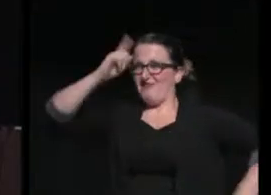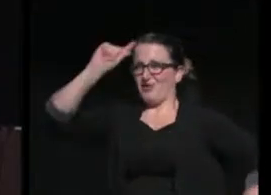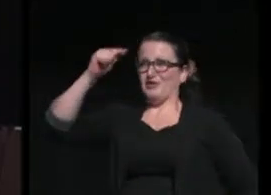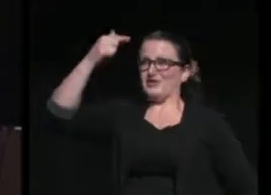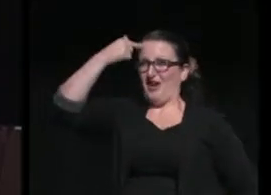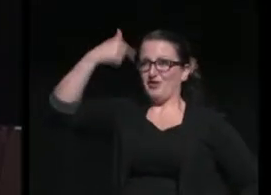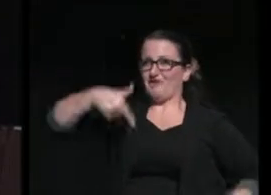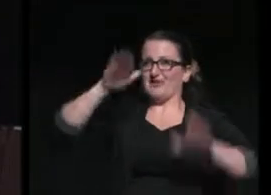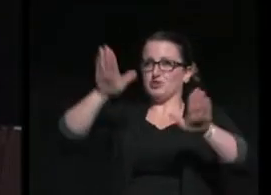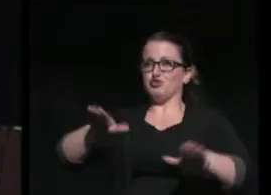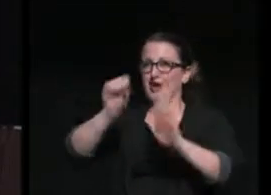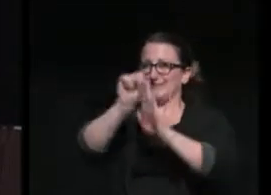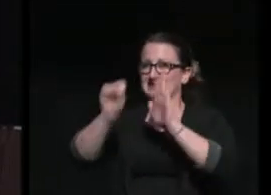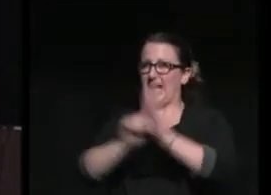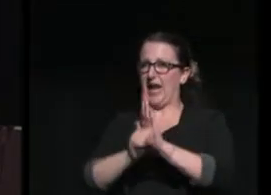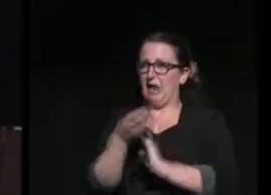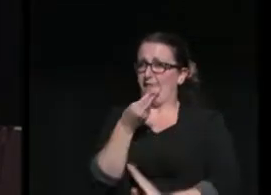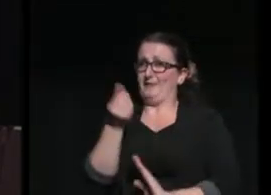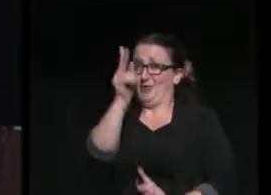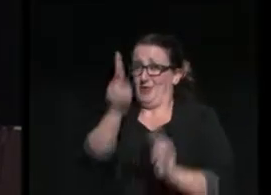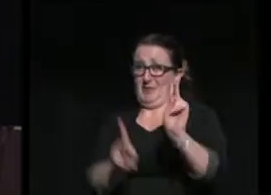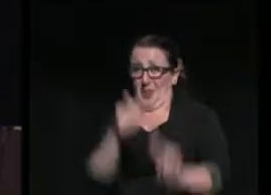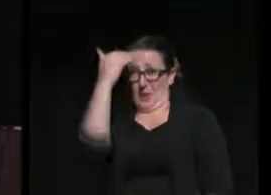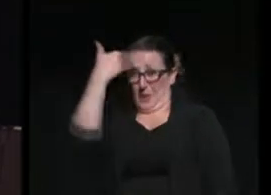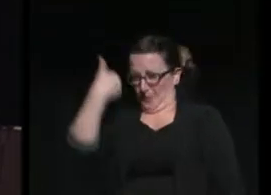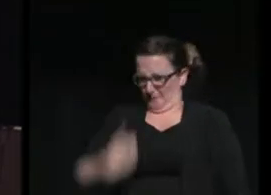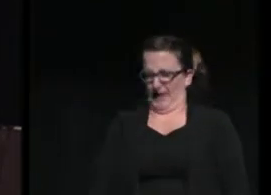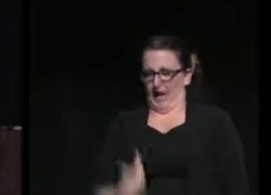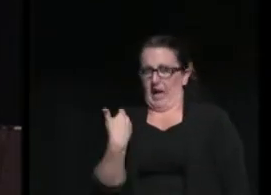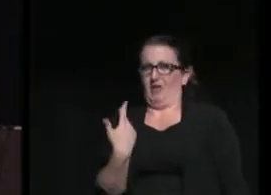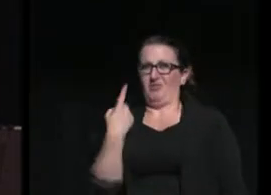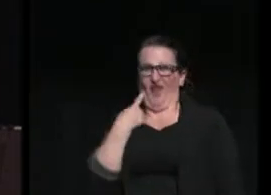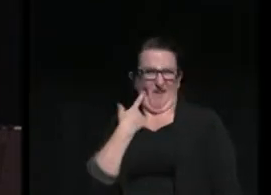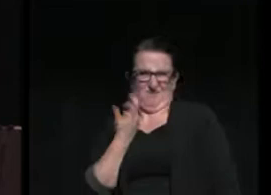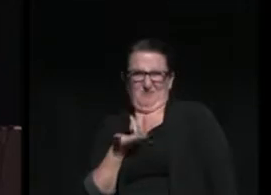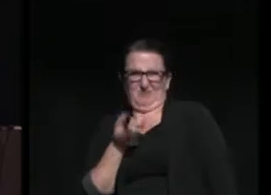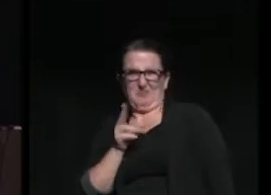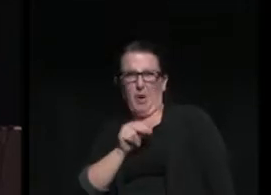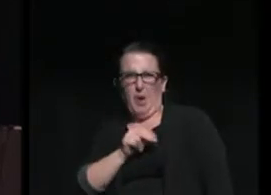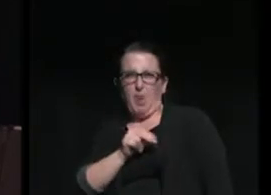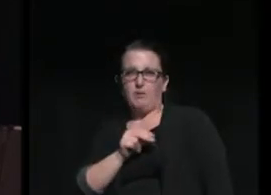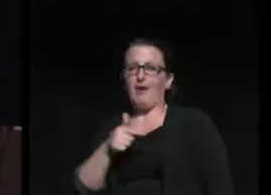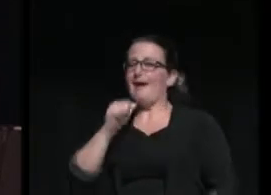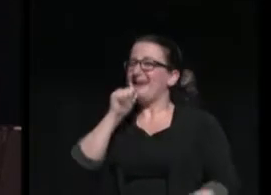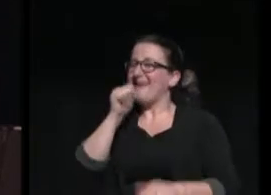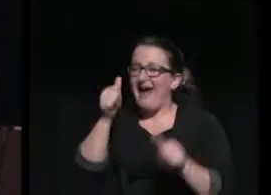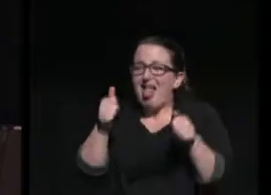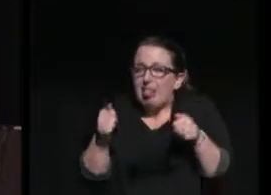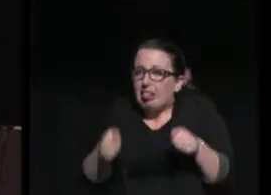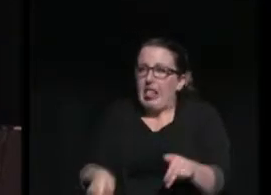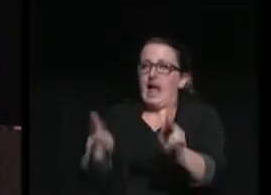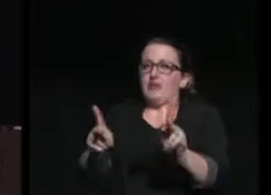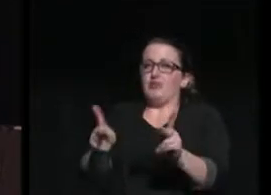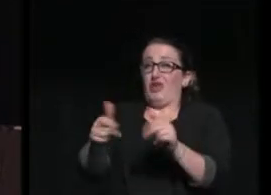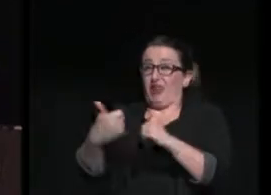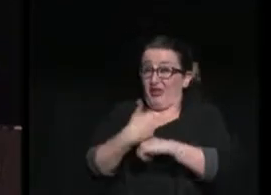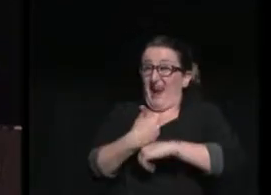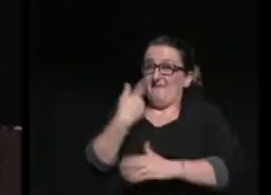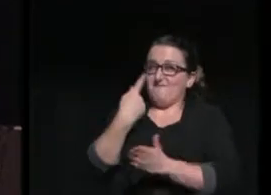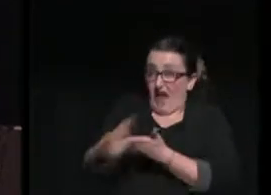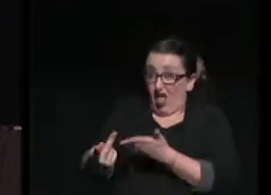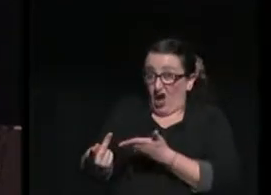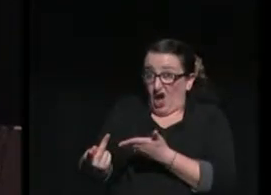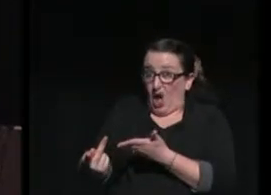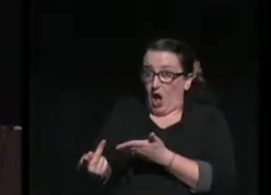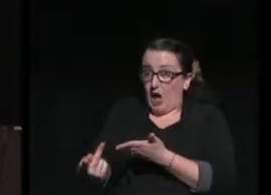great state when very few people knew me or even gave me a chance. I did not let the threat of failure deter me from doing what, in